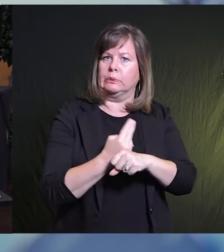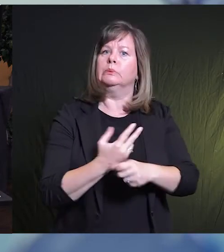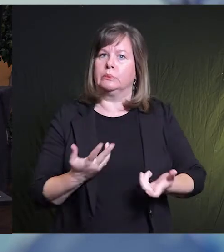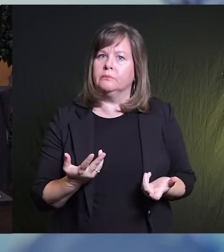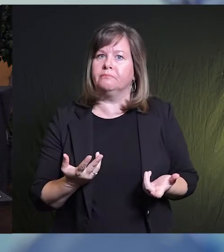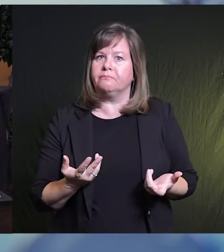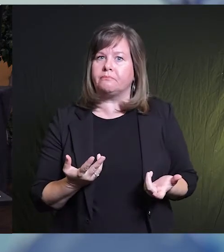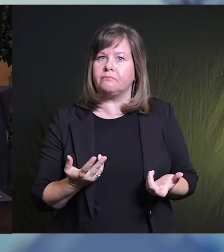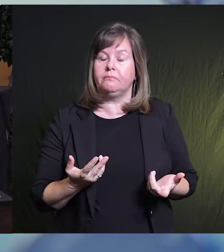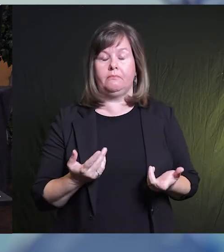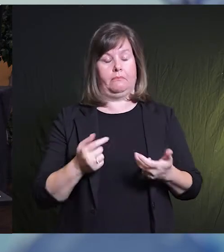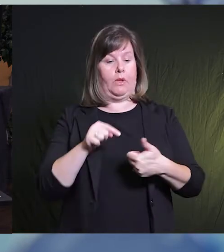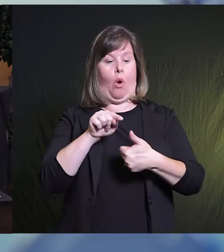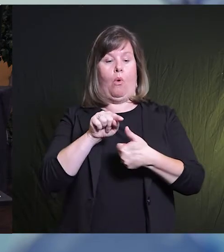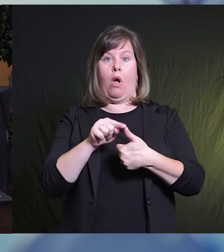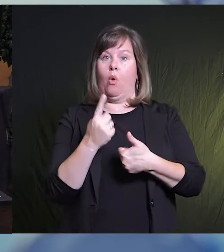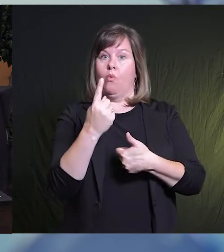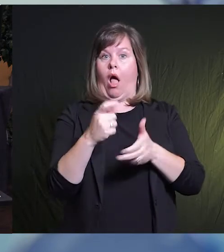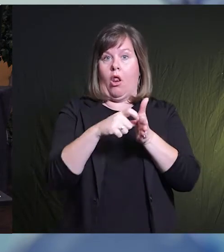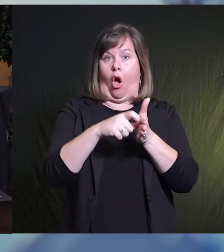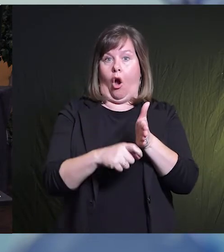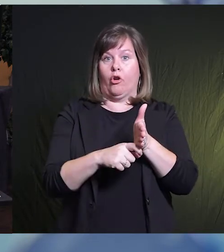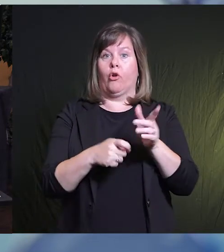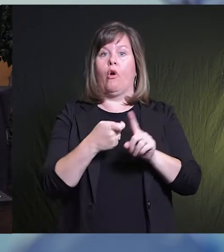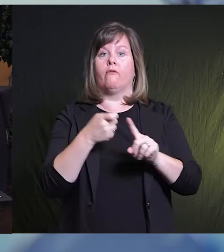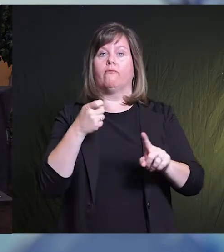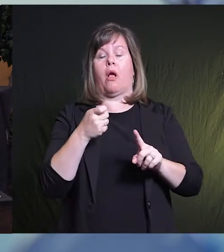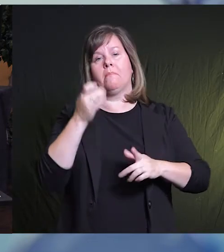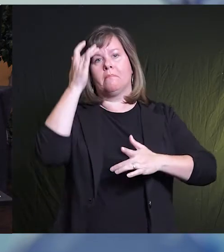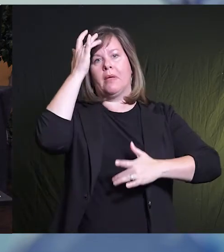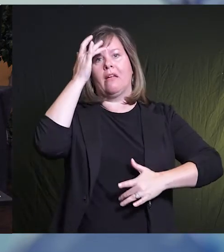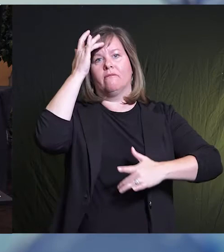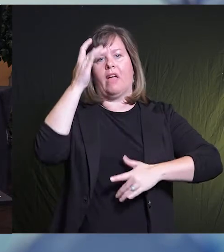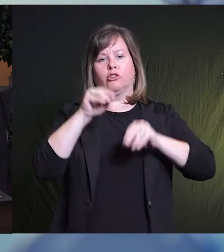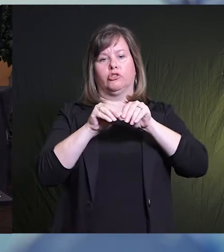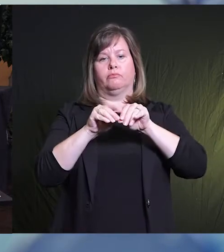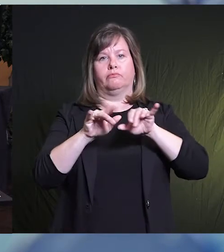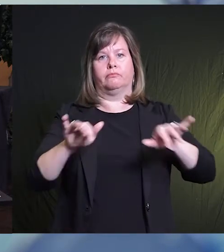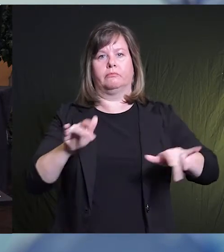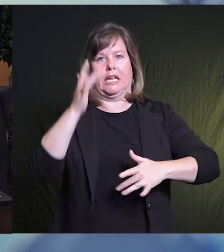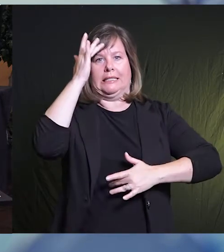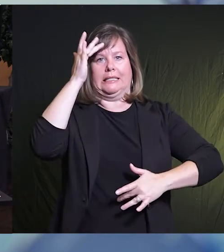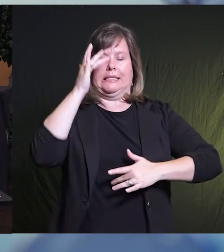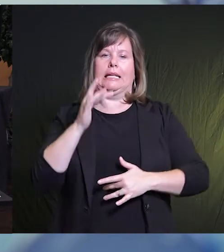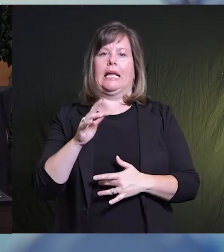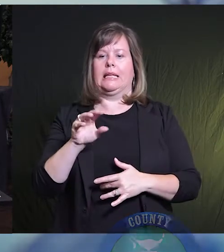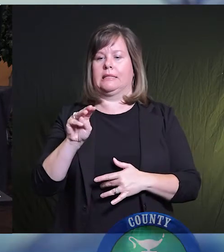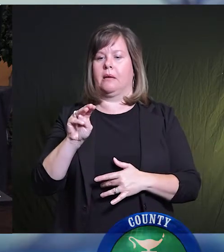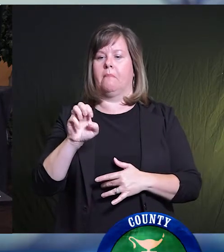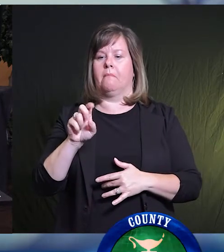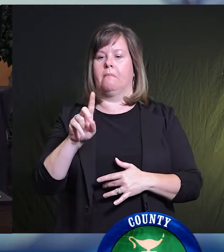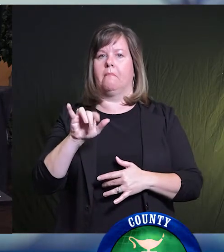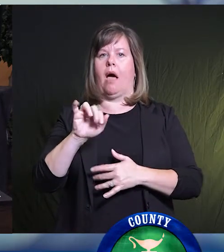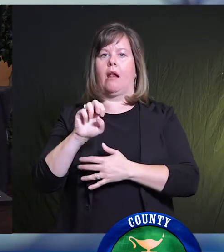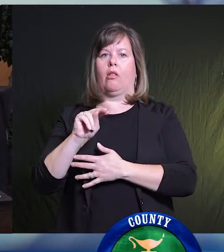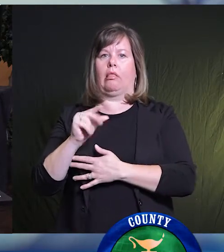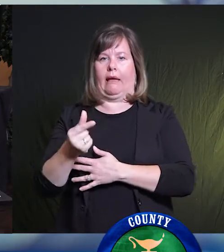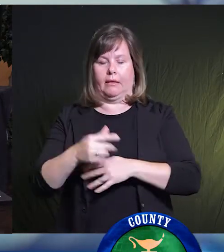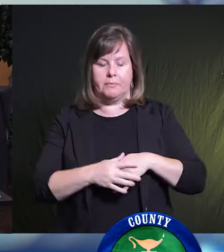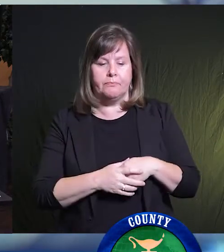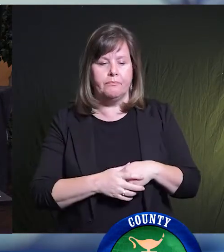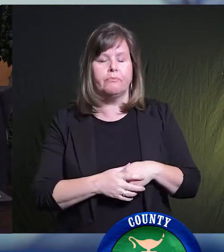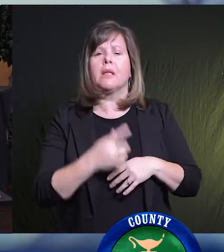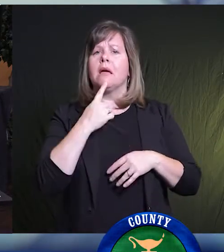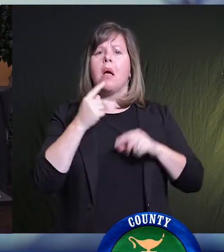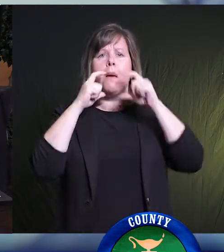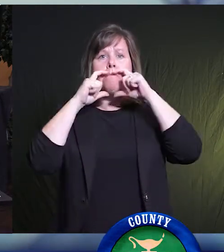to go through a few of these there's an article from the Journal Infectious Disease Modeling and the authors conclude that